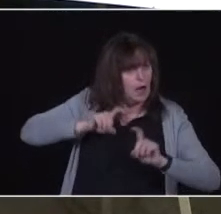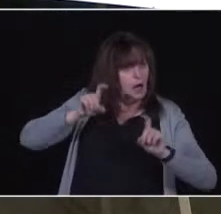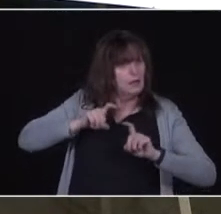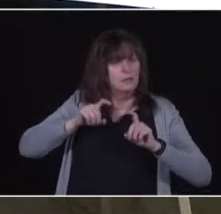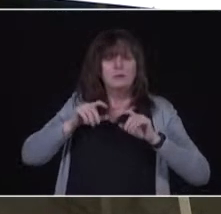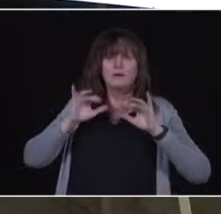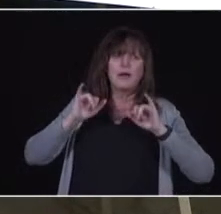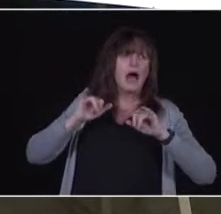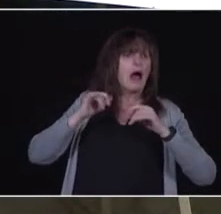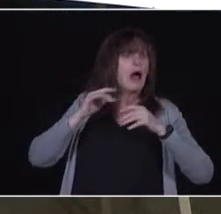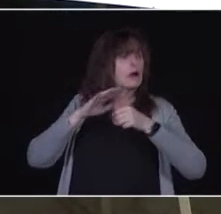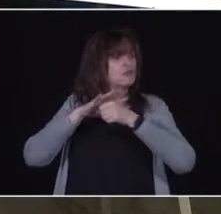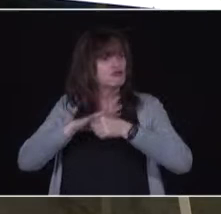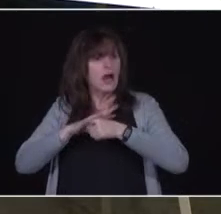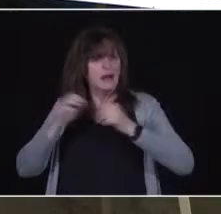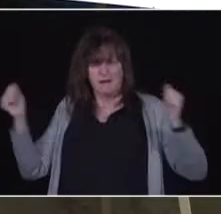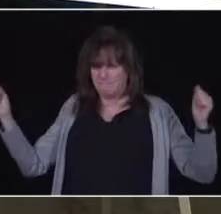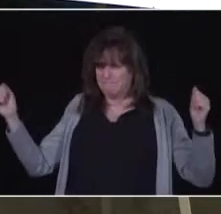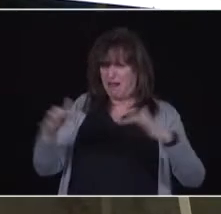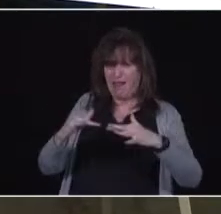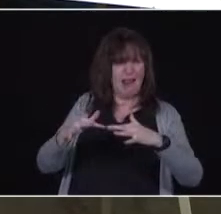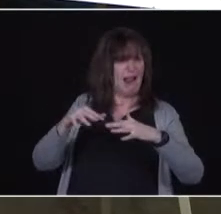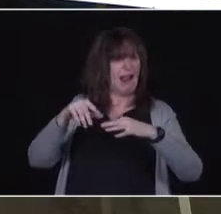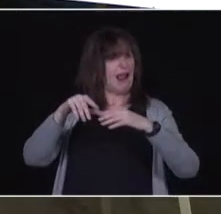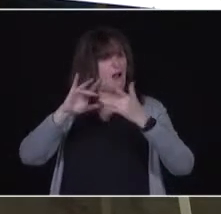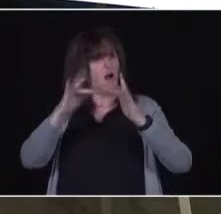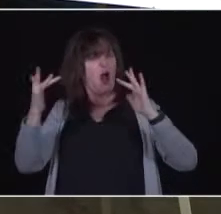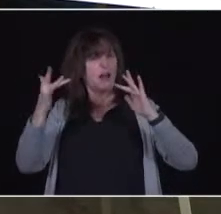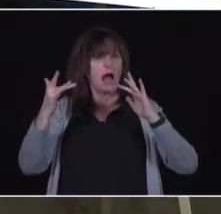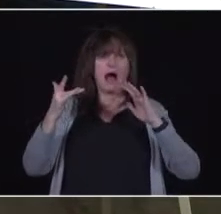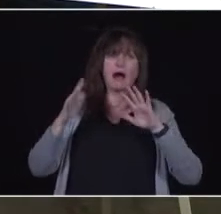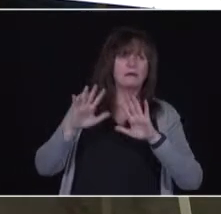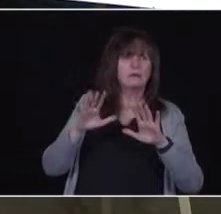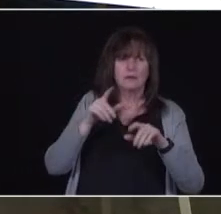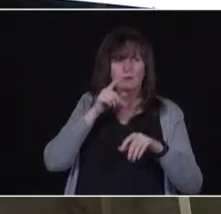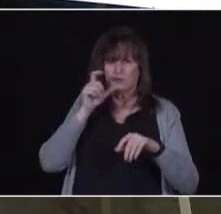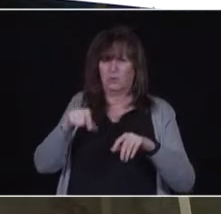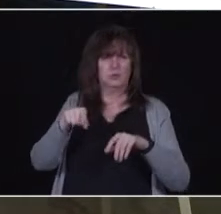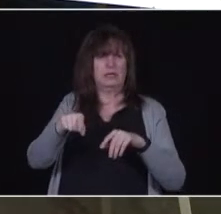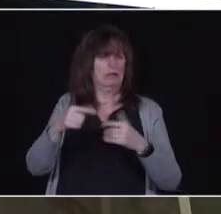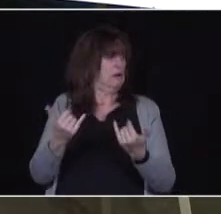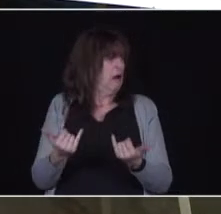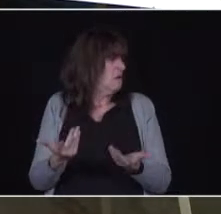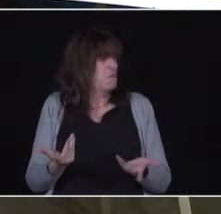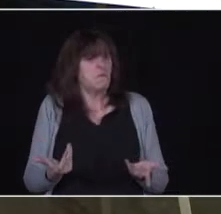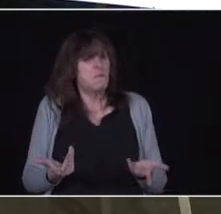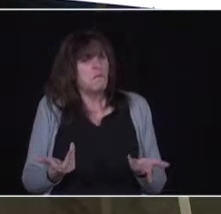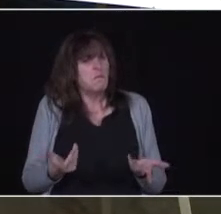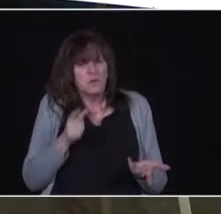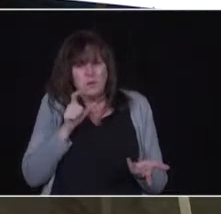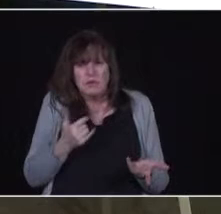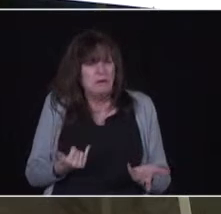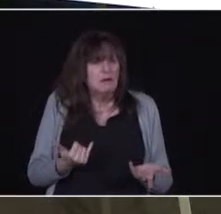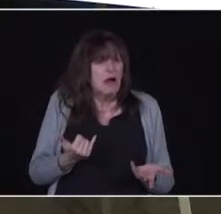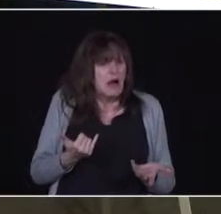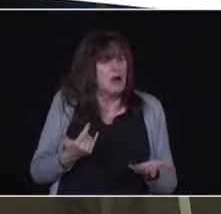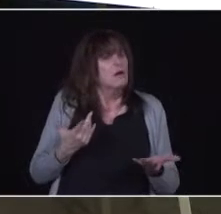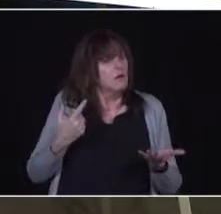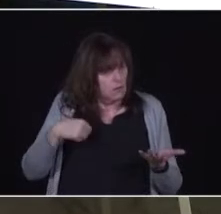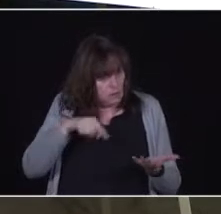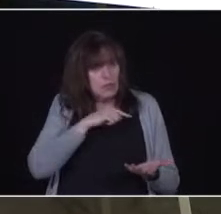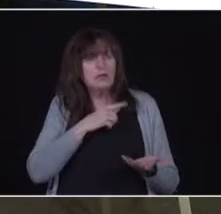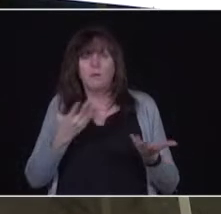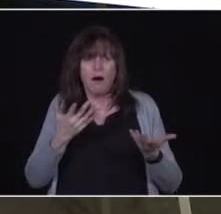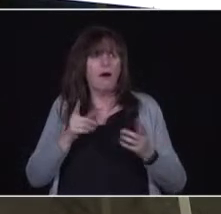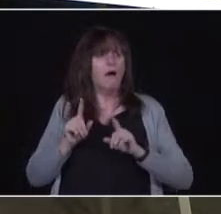the 15th of March. But frankly, we did not need an online reservation system up until now. We actually do not need it as I said until the